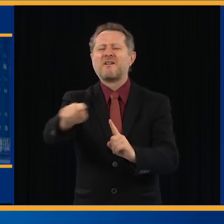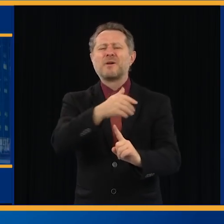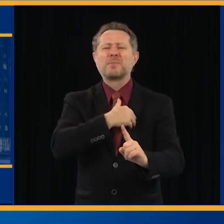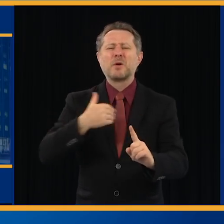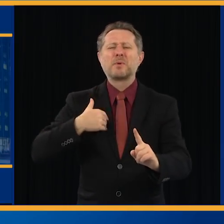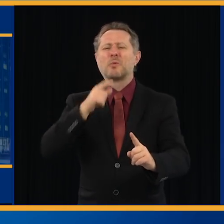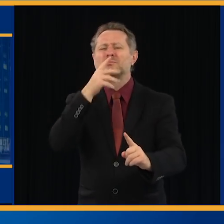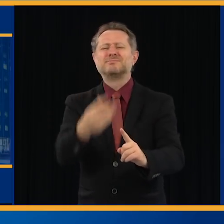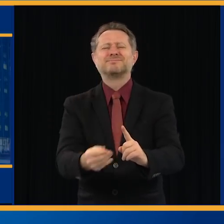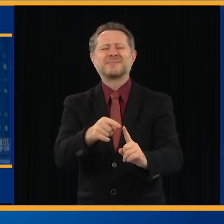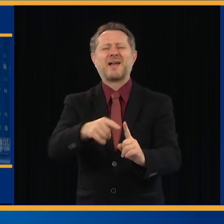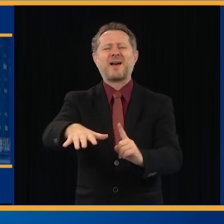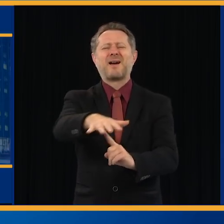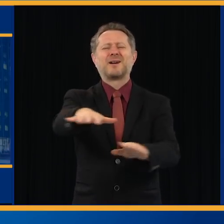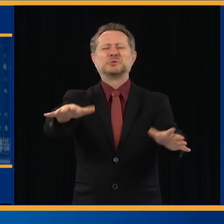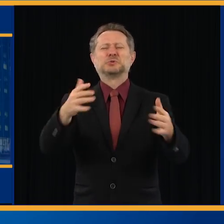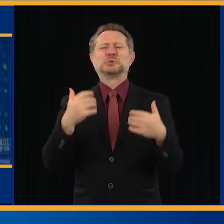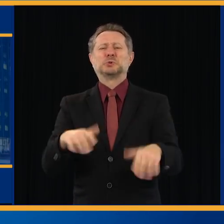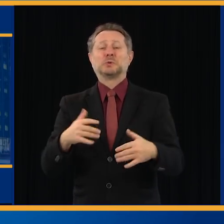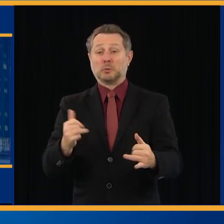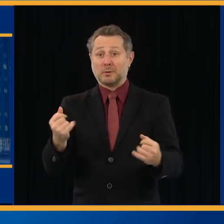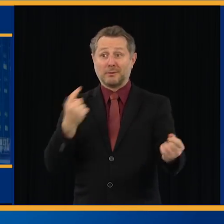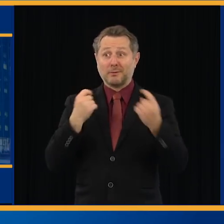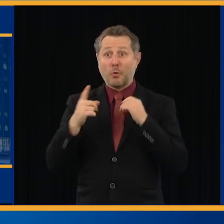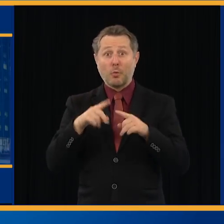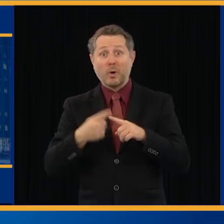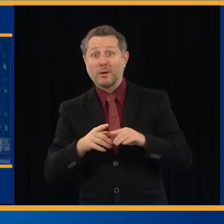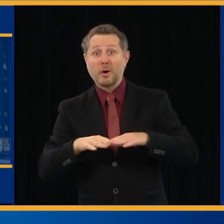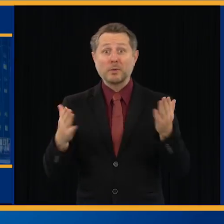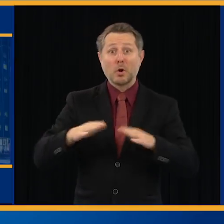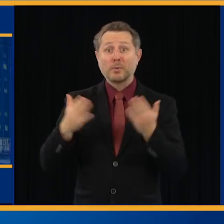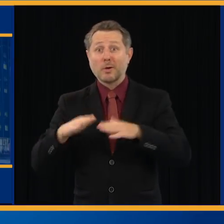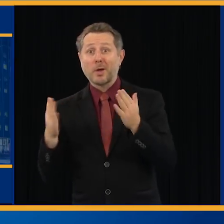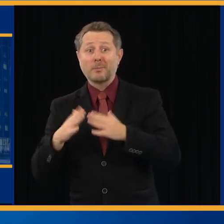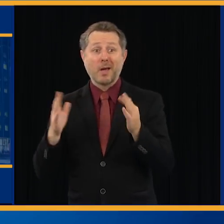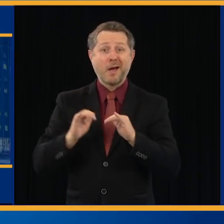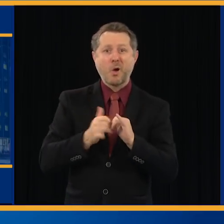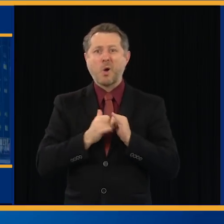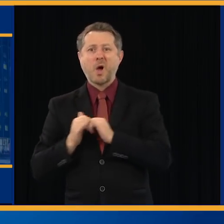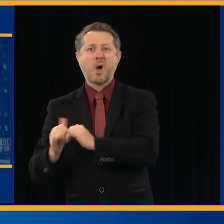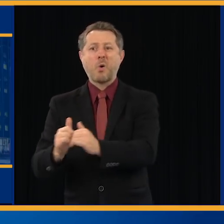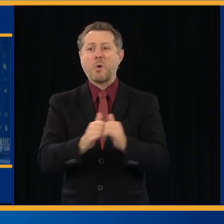everybody. One is asking. Reopening. When? How? Where?